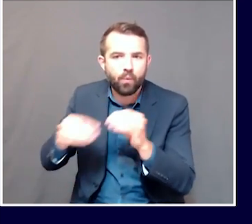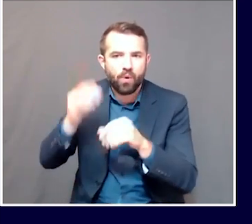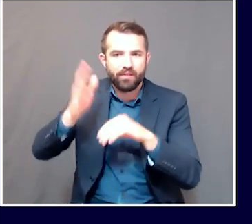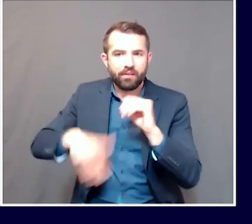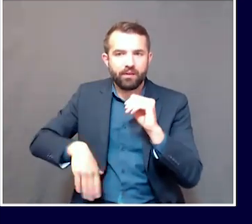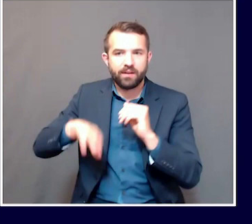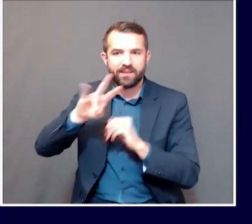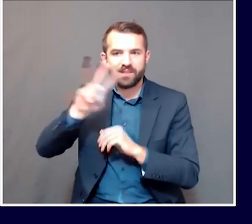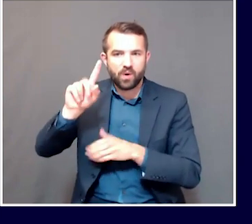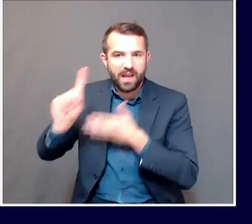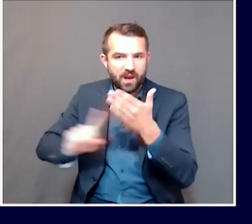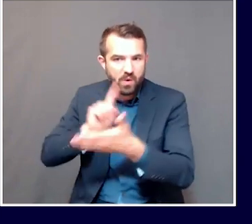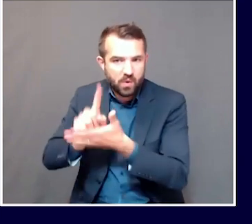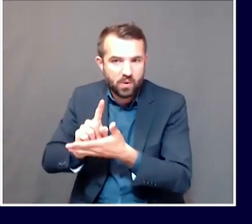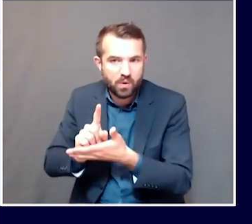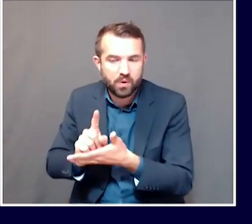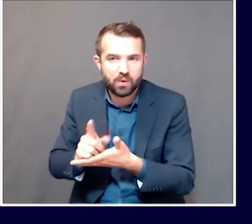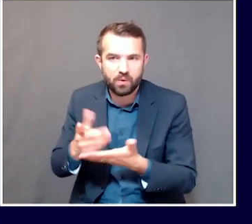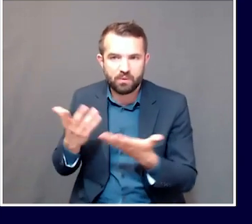test so they can come to Maine?